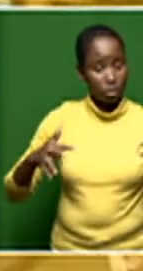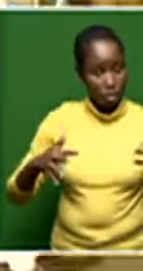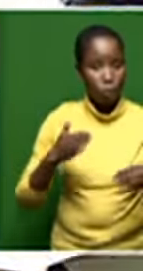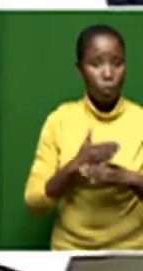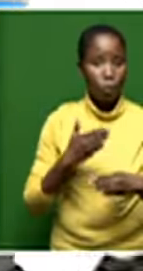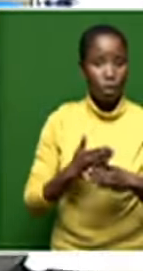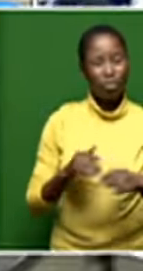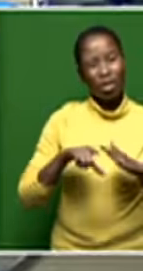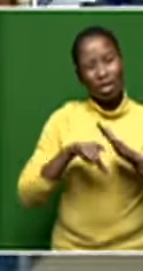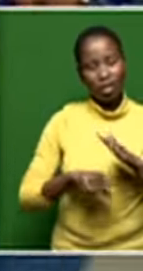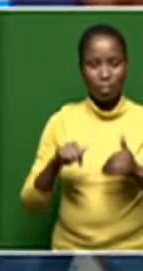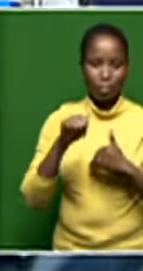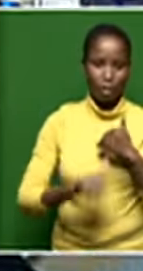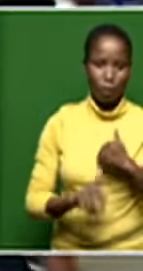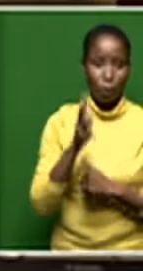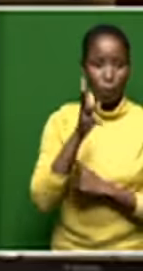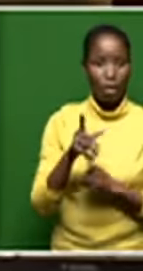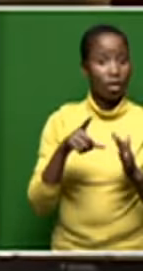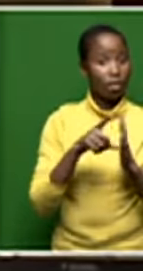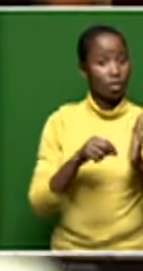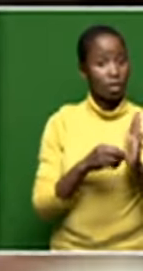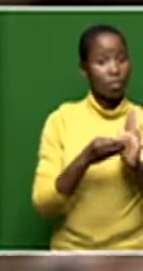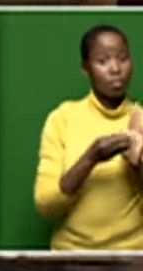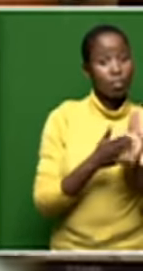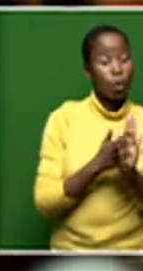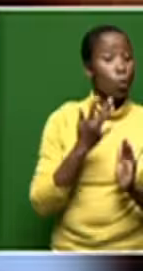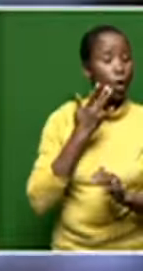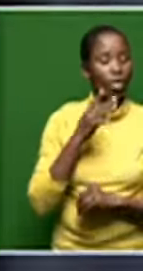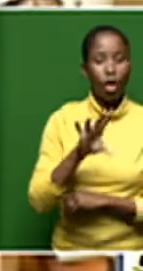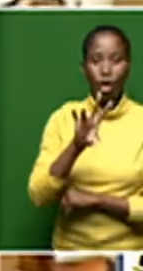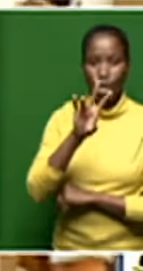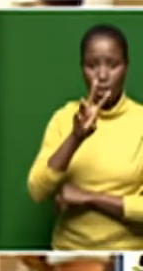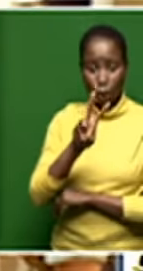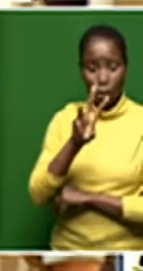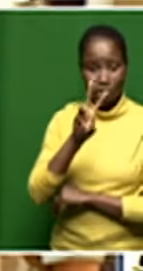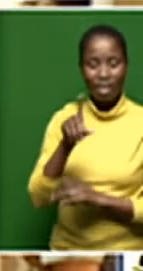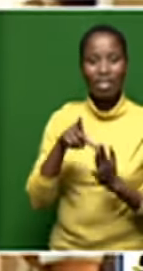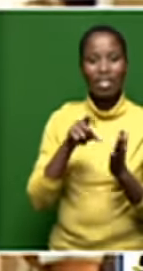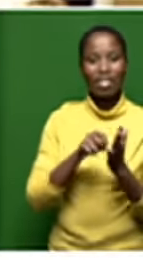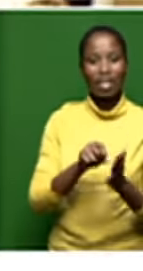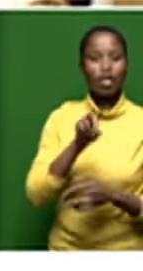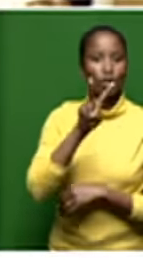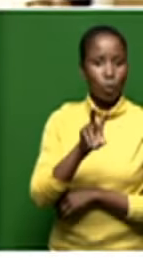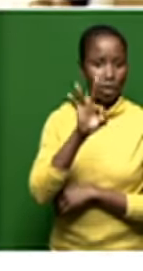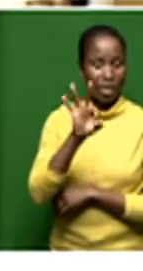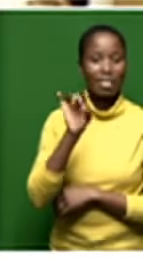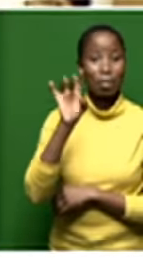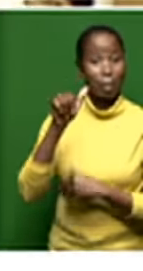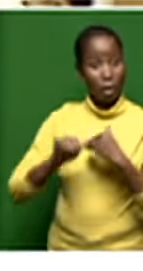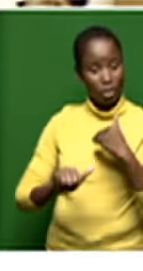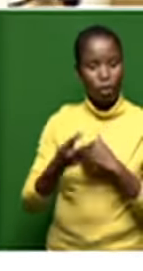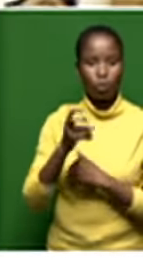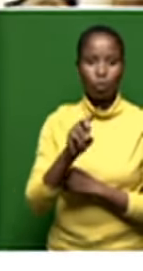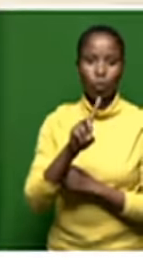and the data that's been set for the first flight is thursday the 23rd of september 2021 the national